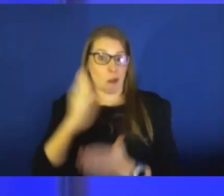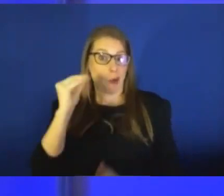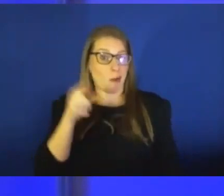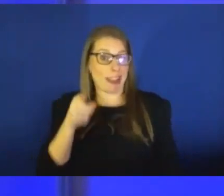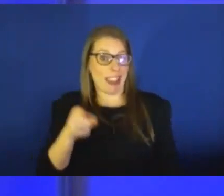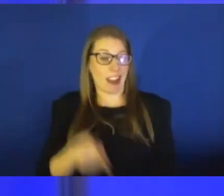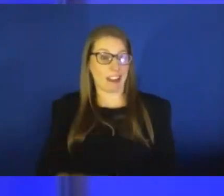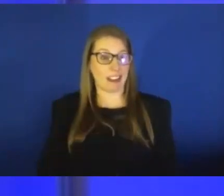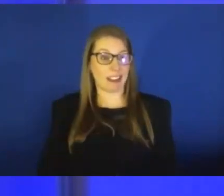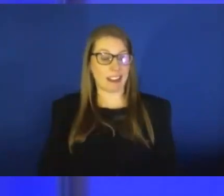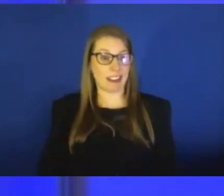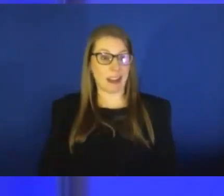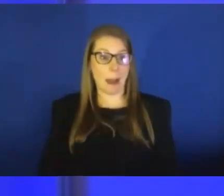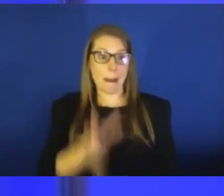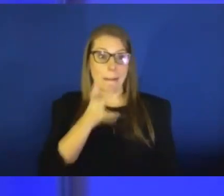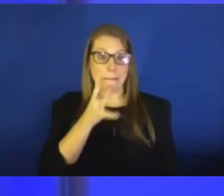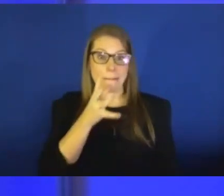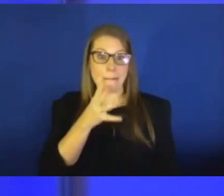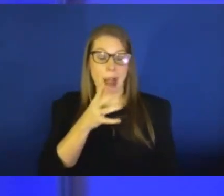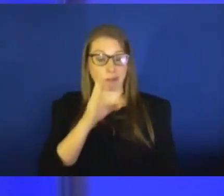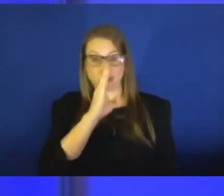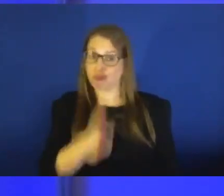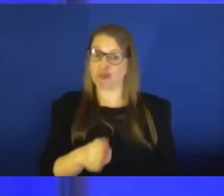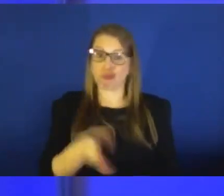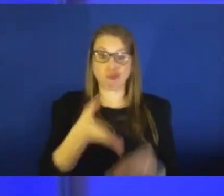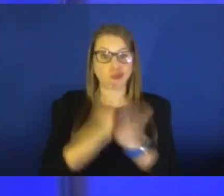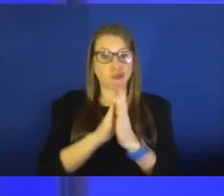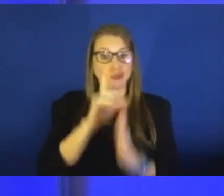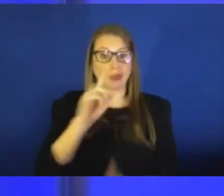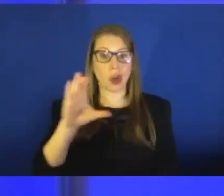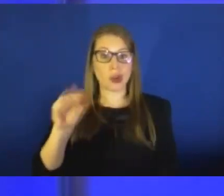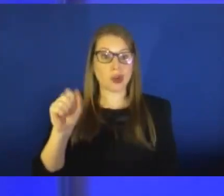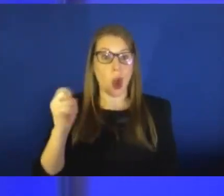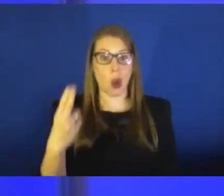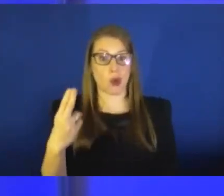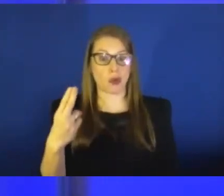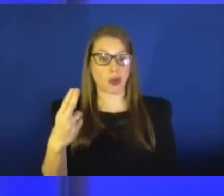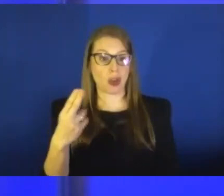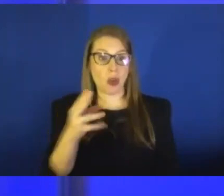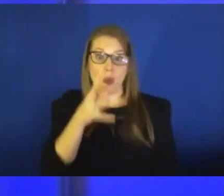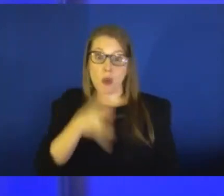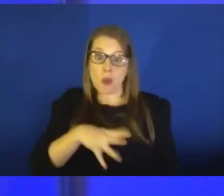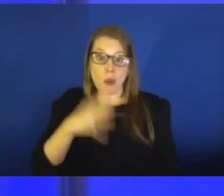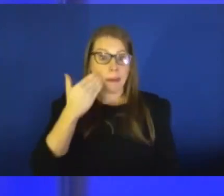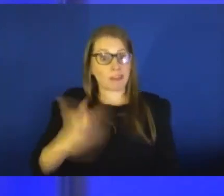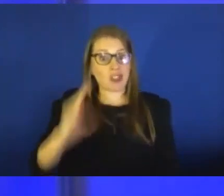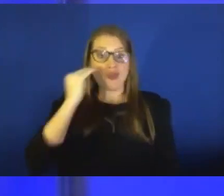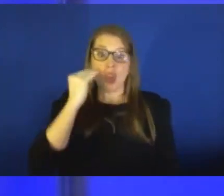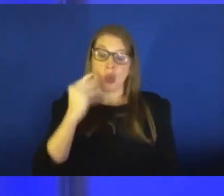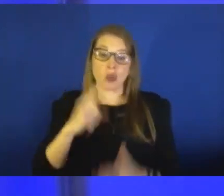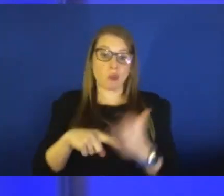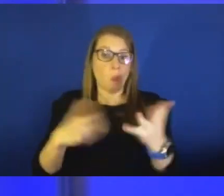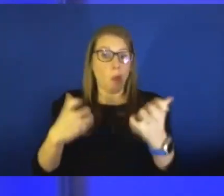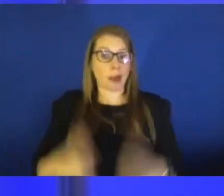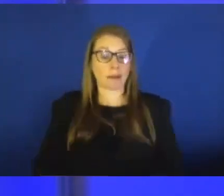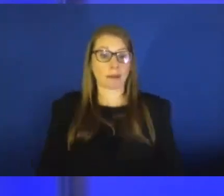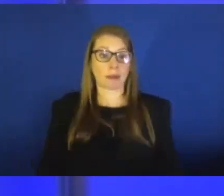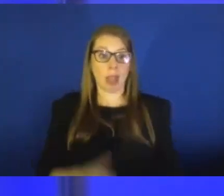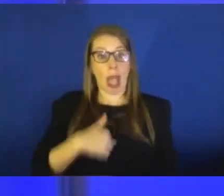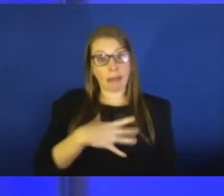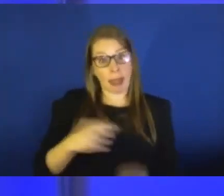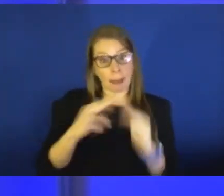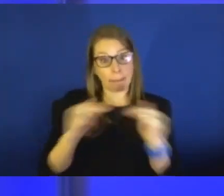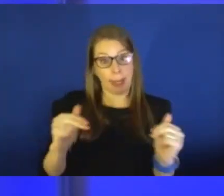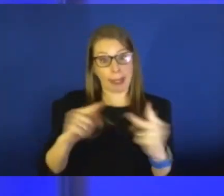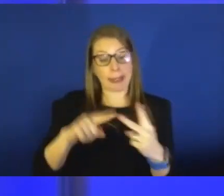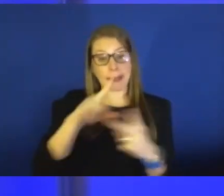look at that mom just straight up asking for the coach purse. Do you like the woman who knows the I guess so. Exactly. All right. I like bacon and peace